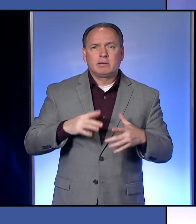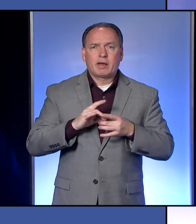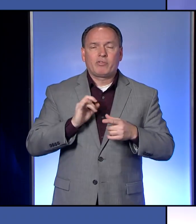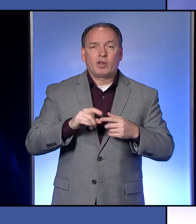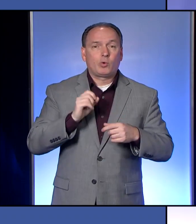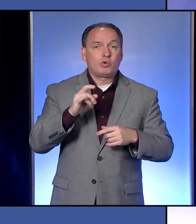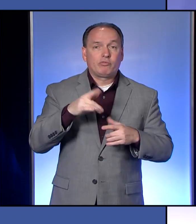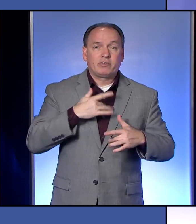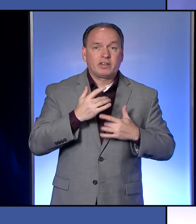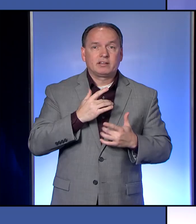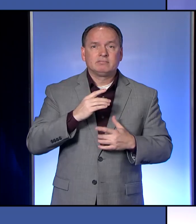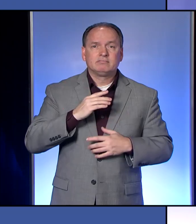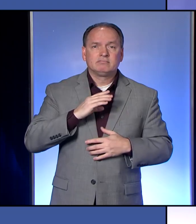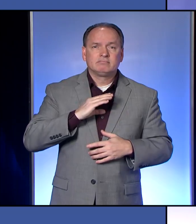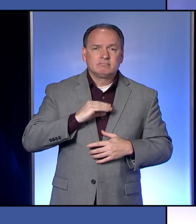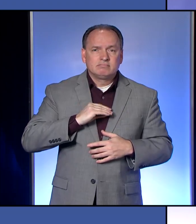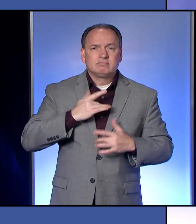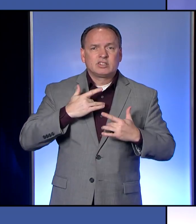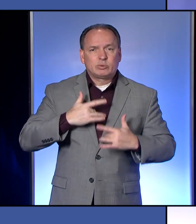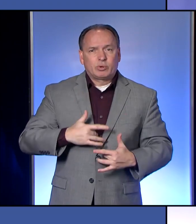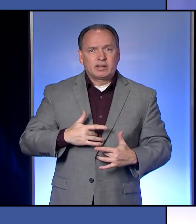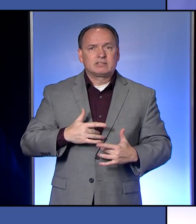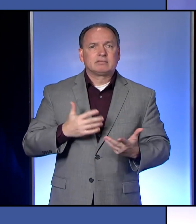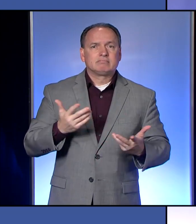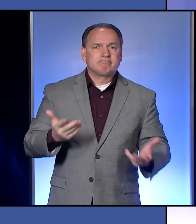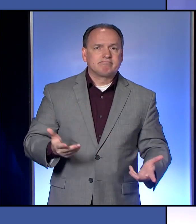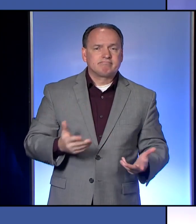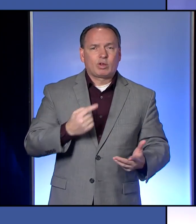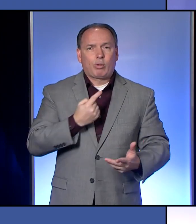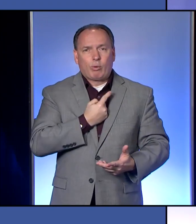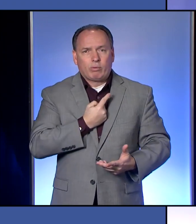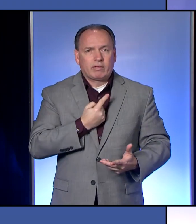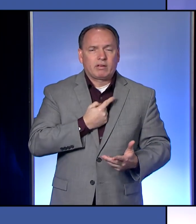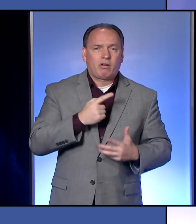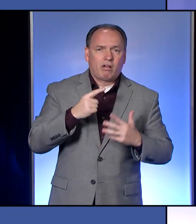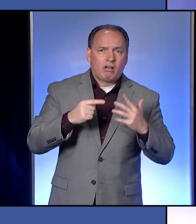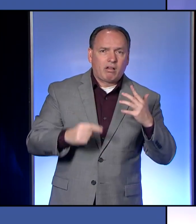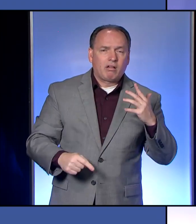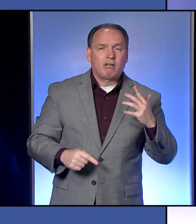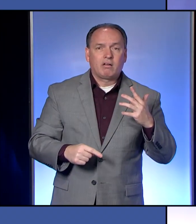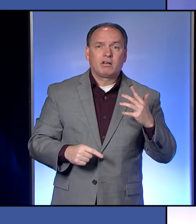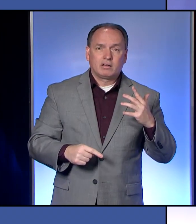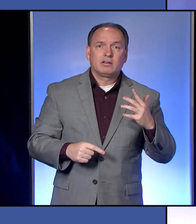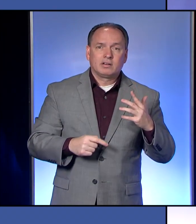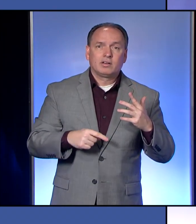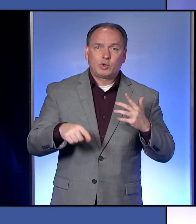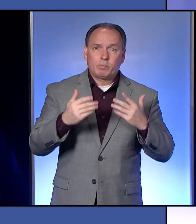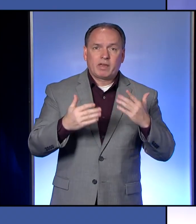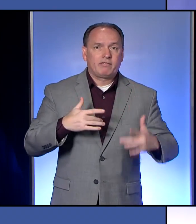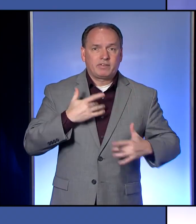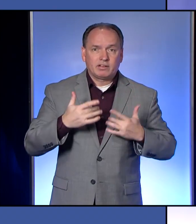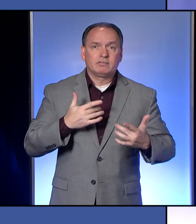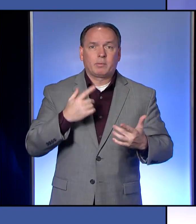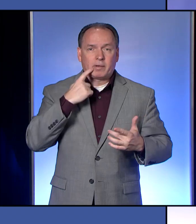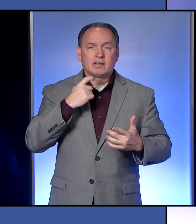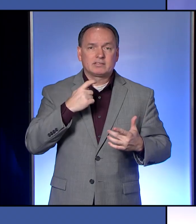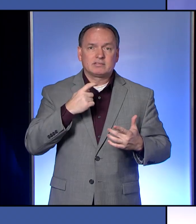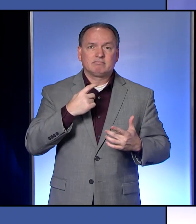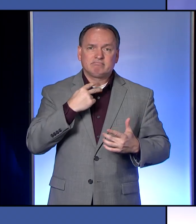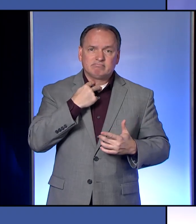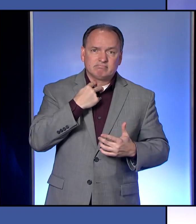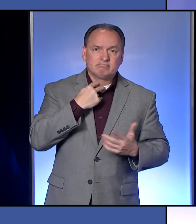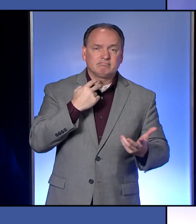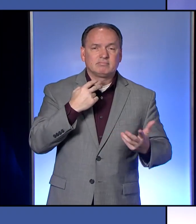feeling, um, depressed and, and, and lonely and all of those things that, you know, you may feel because of your